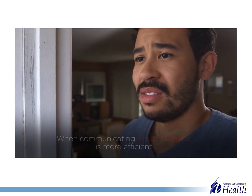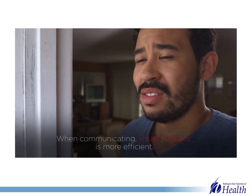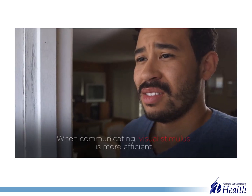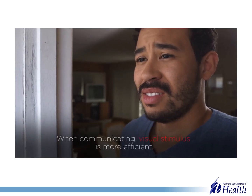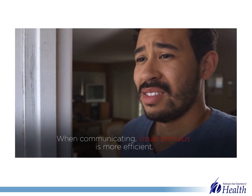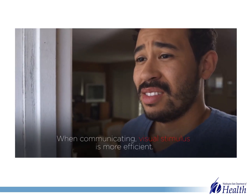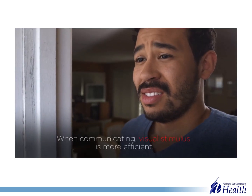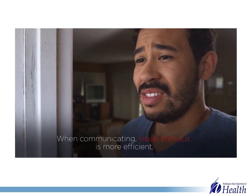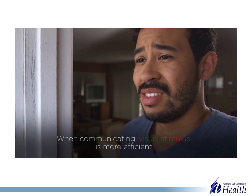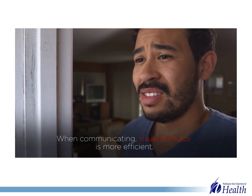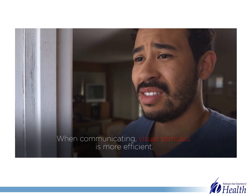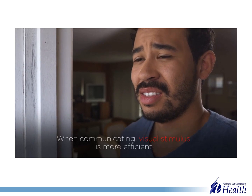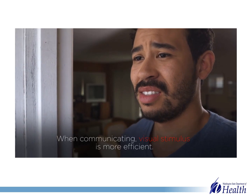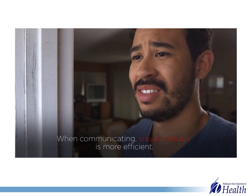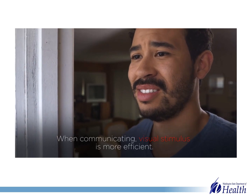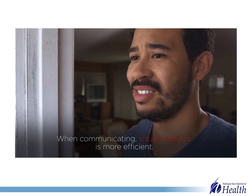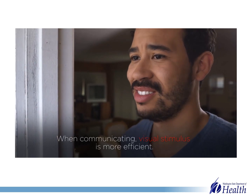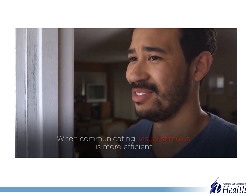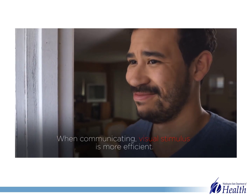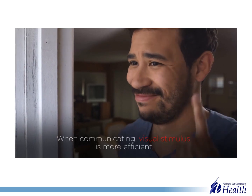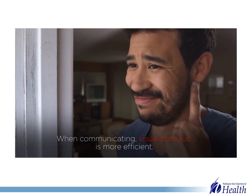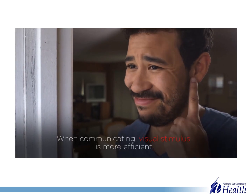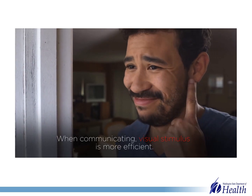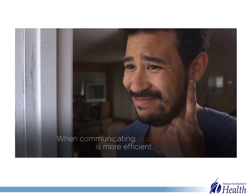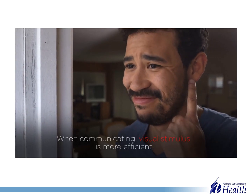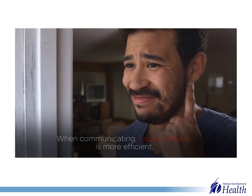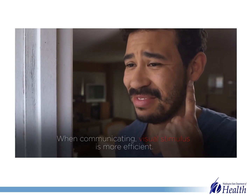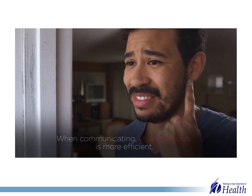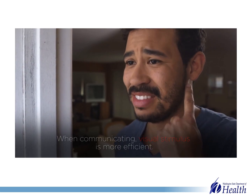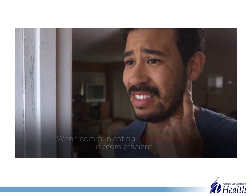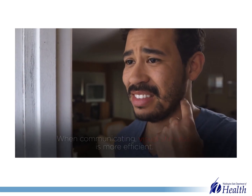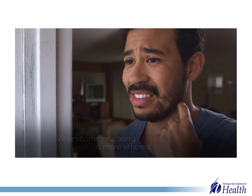responsive to visual orientation or visual stimulus.